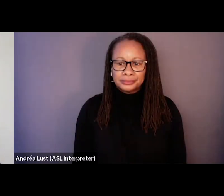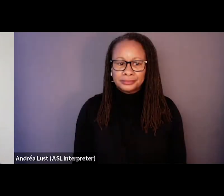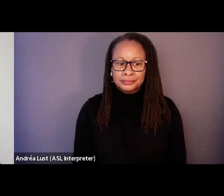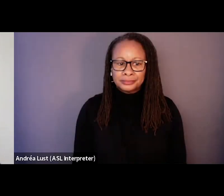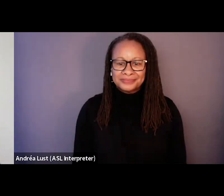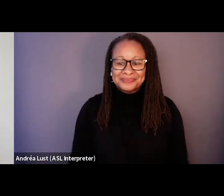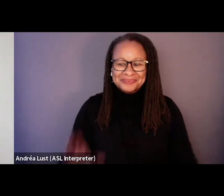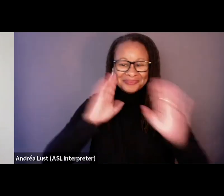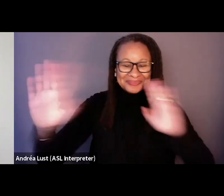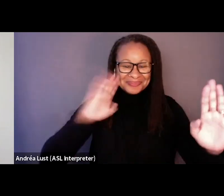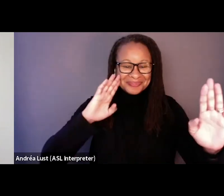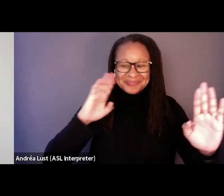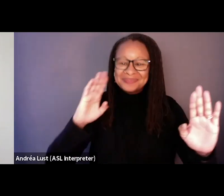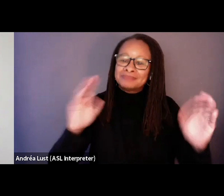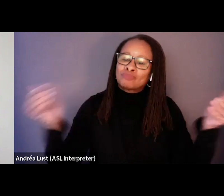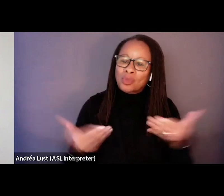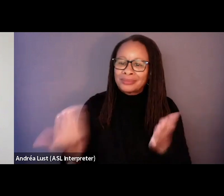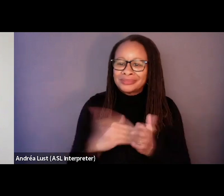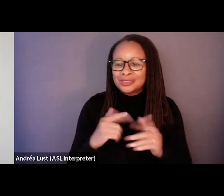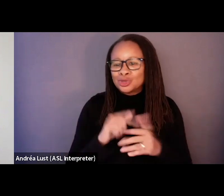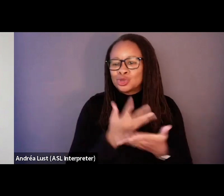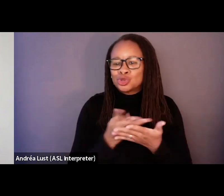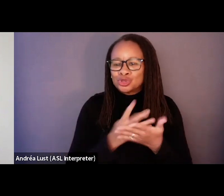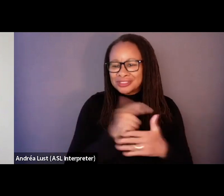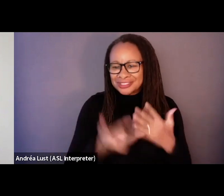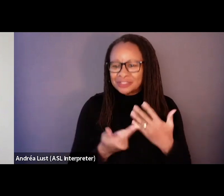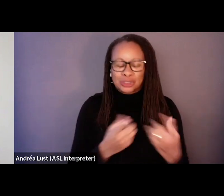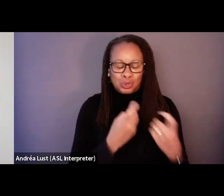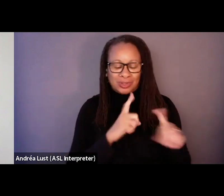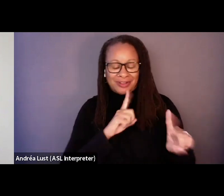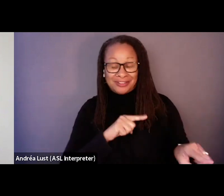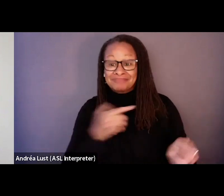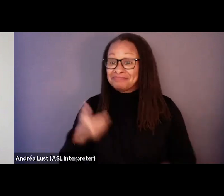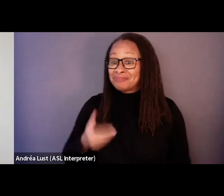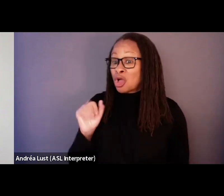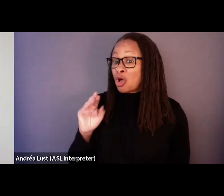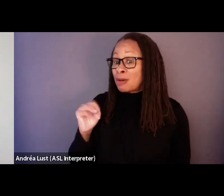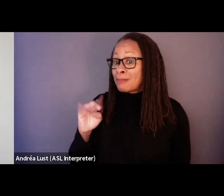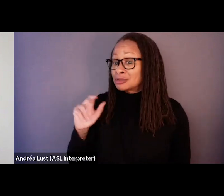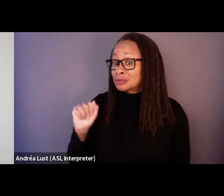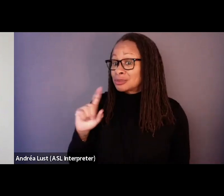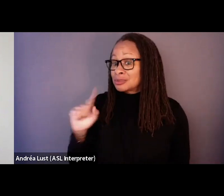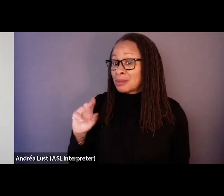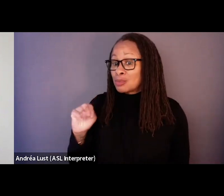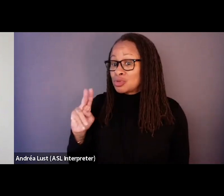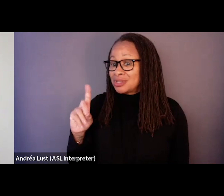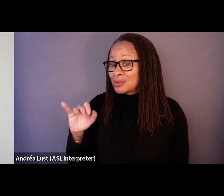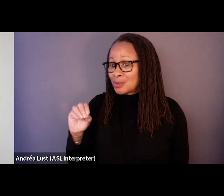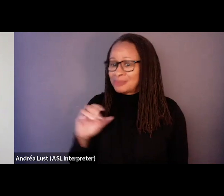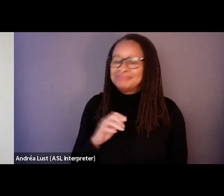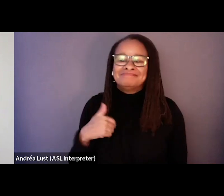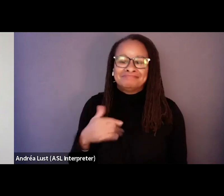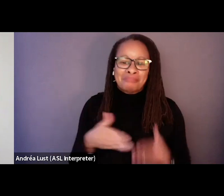Hello, everyone. Welcome to another screening series Q&A. My name is Armando Samudio and I am